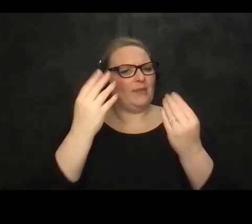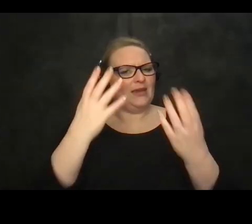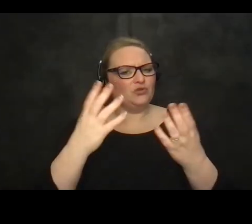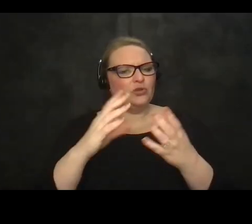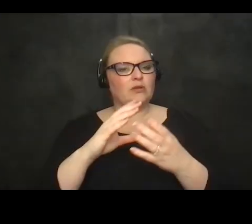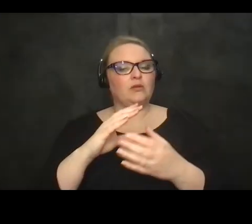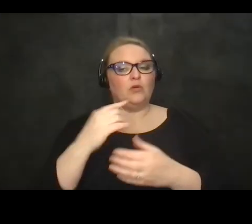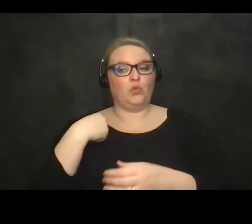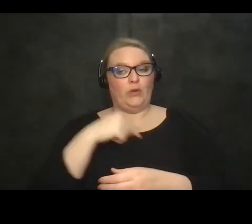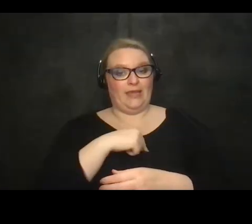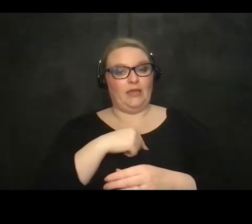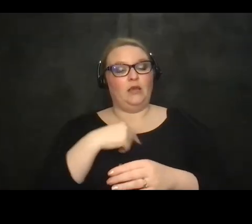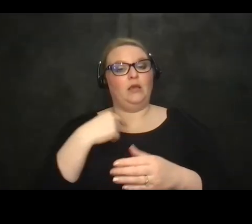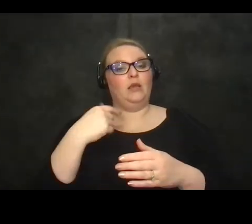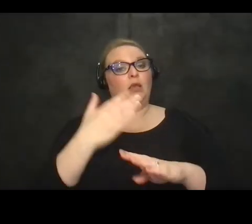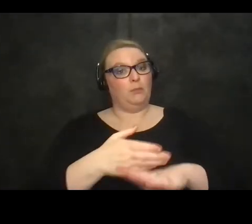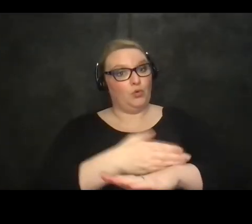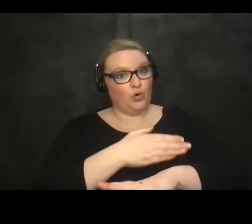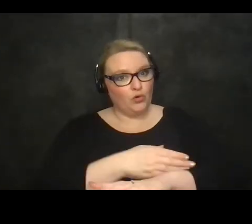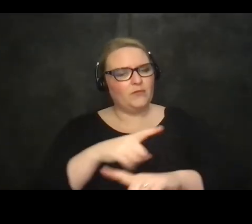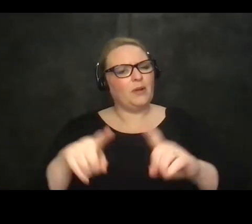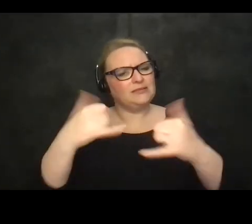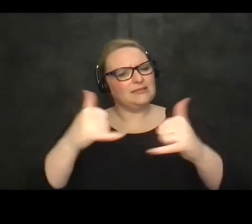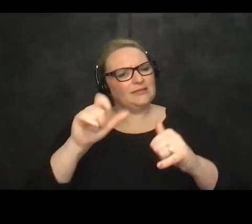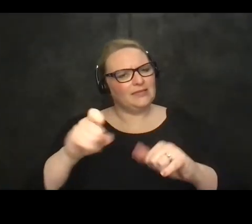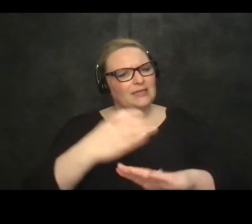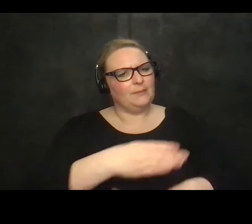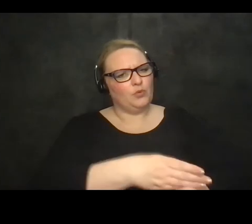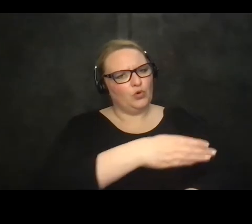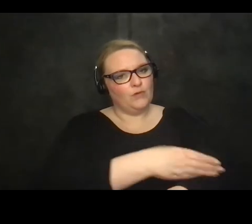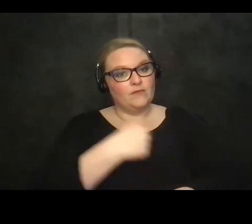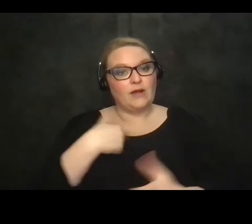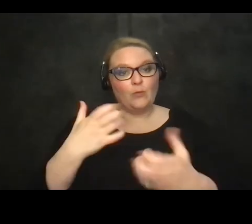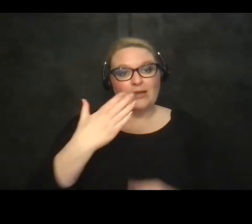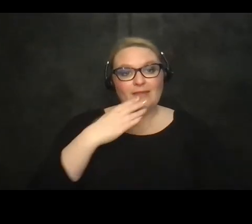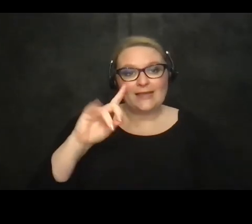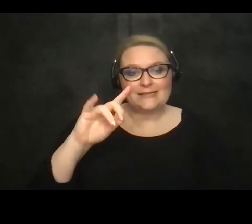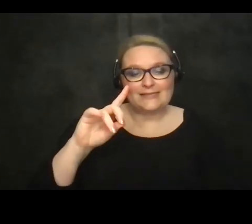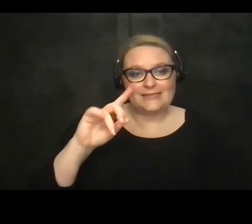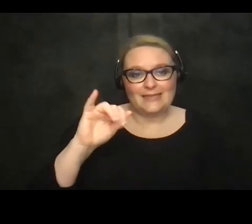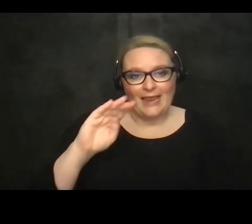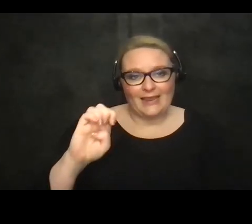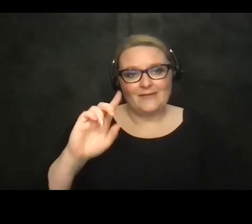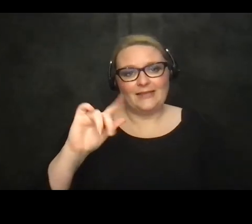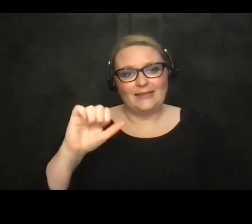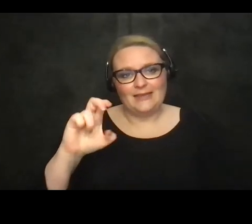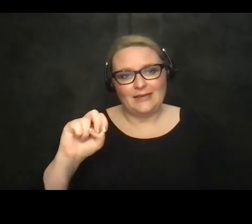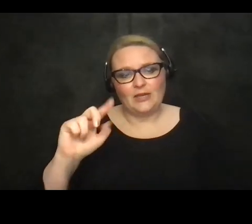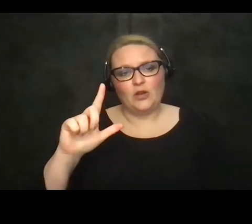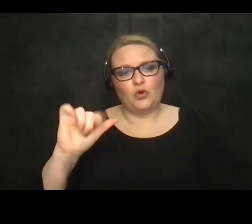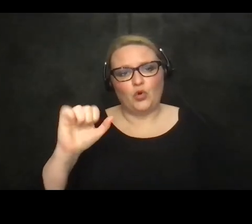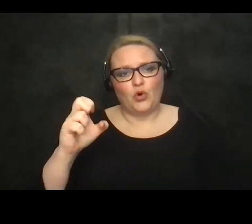progressed and yet how far we still have to go so i want to personally thank you dave keenan lauren and zoe for your participation